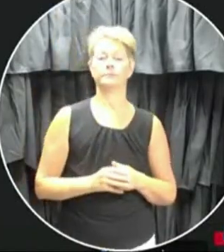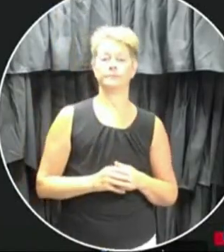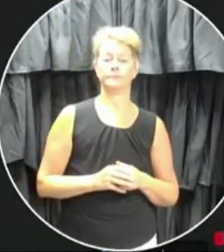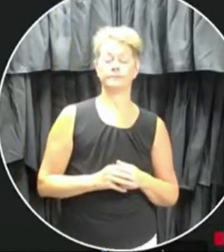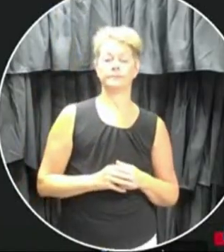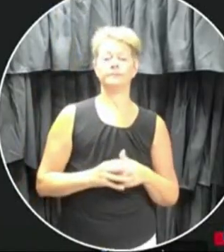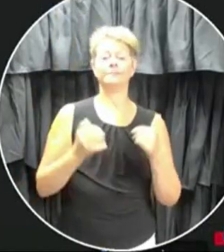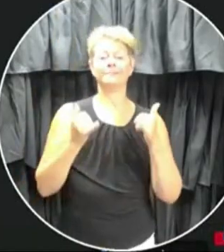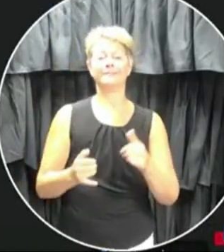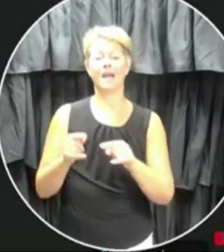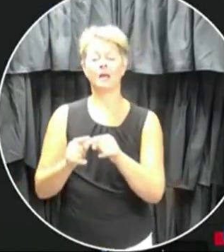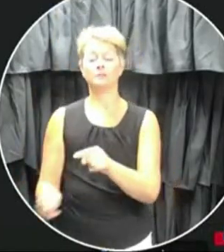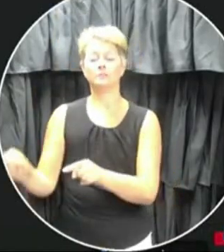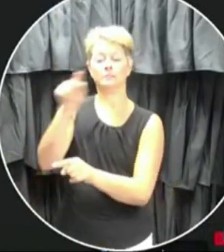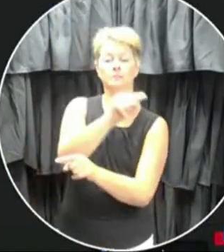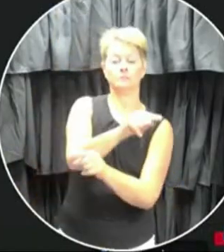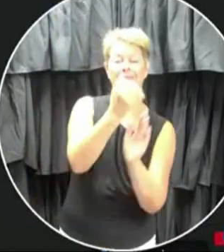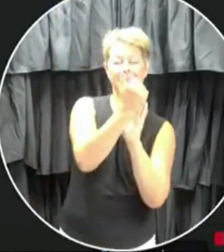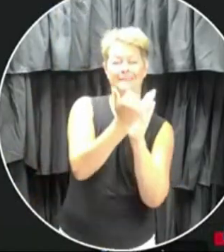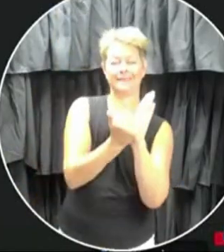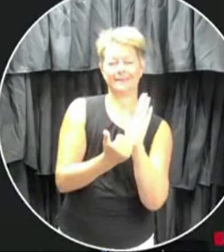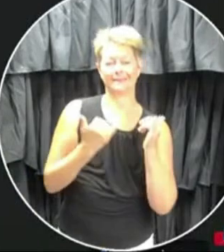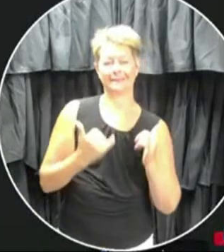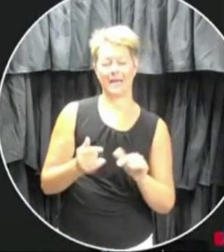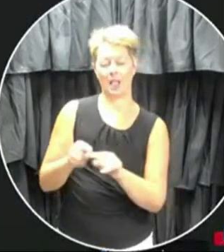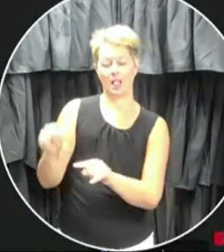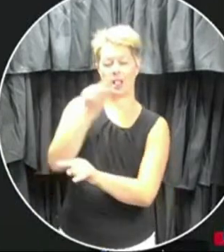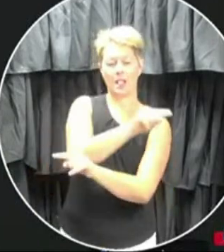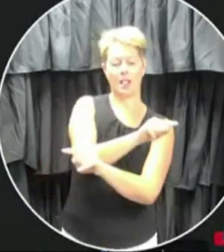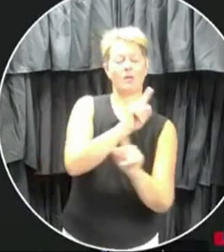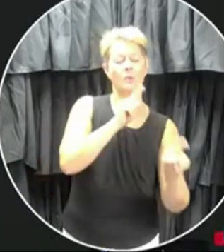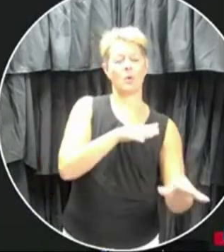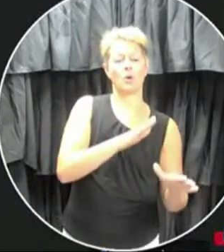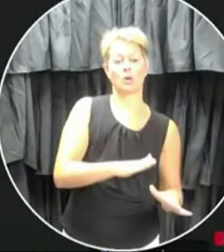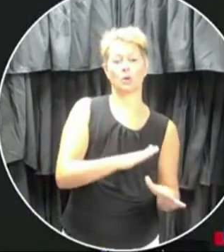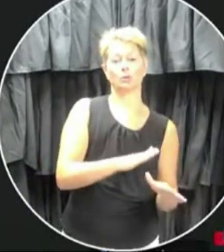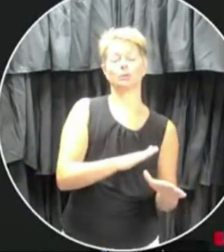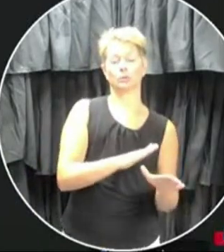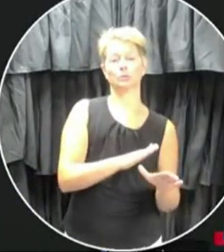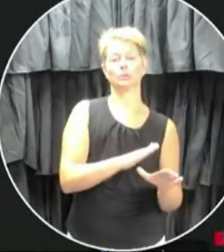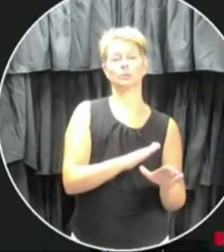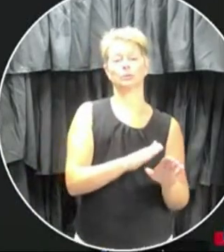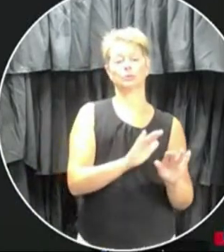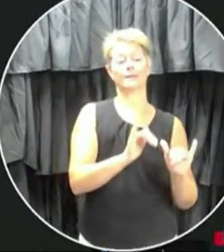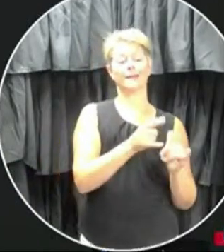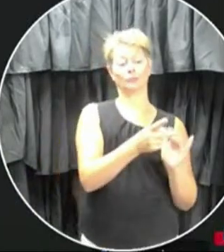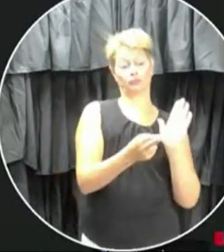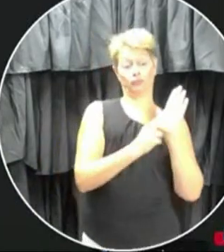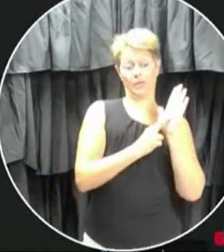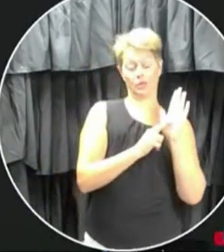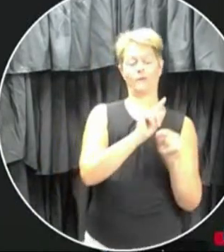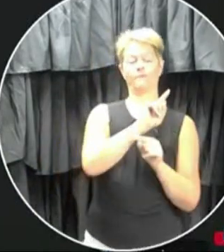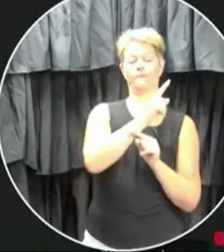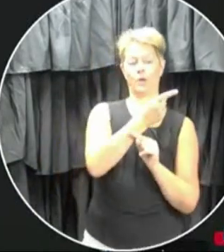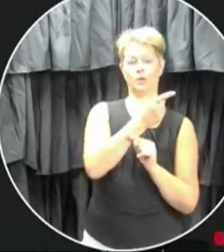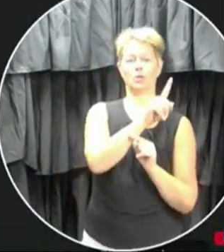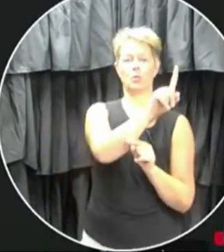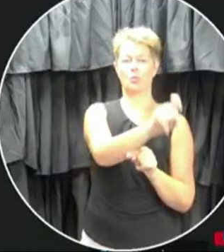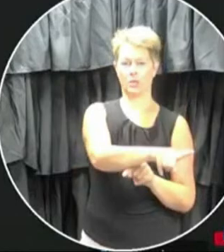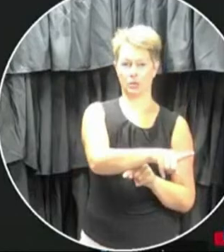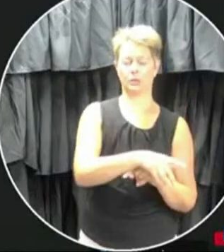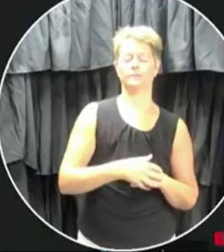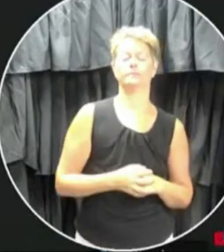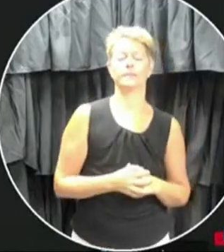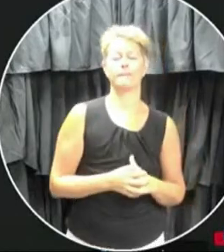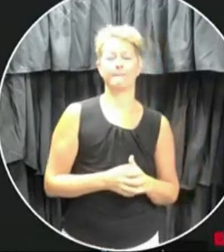will go back through the list now of the reporters in the order that they registered for today's news